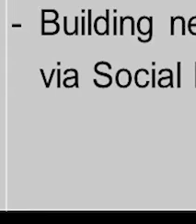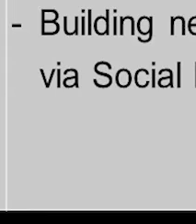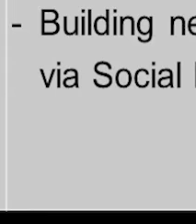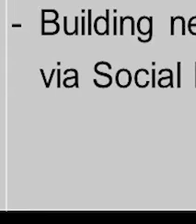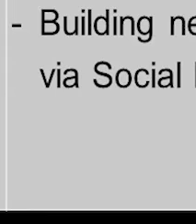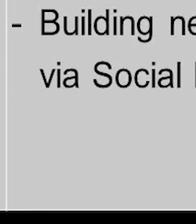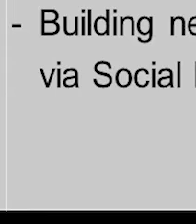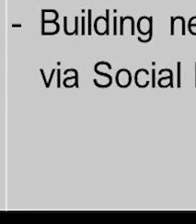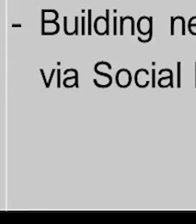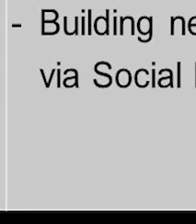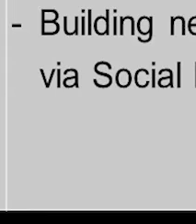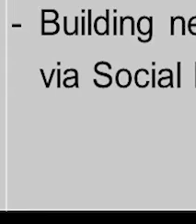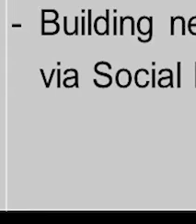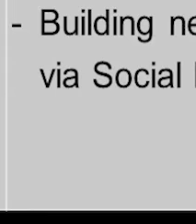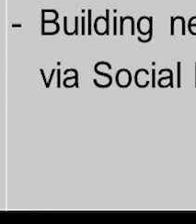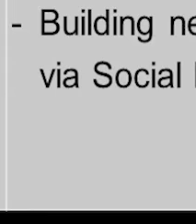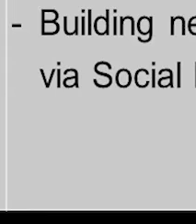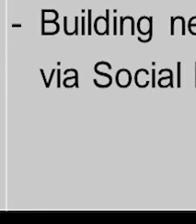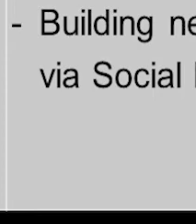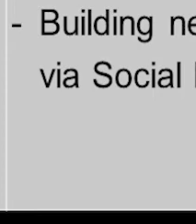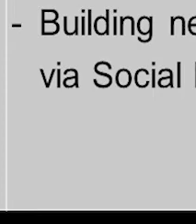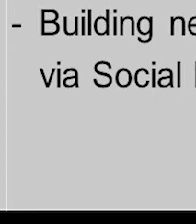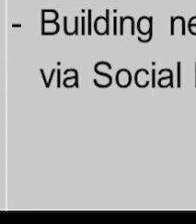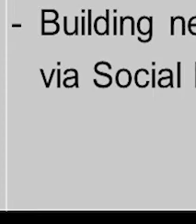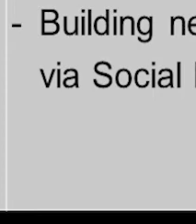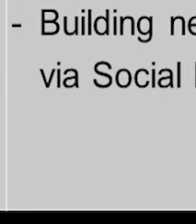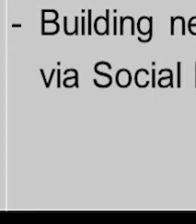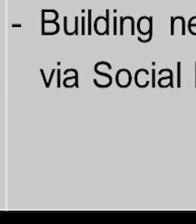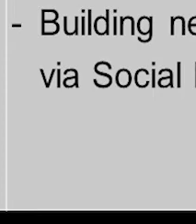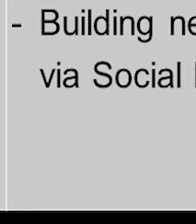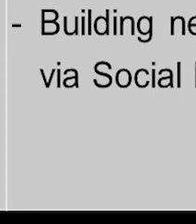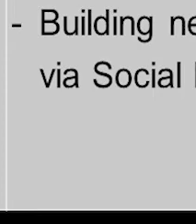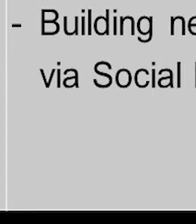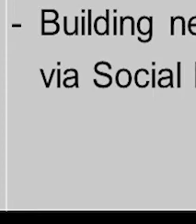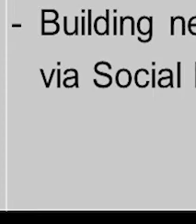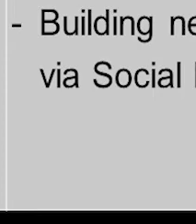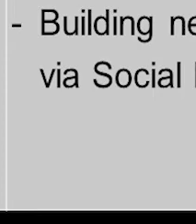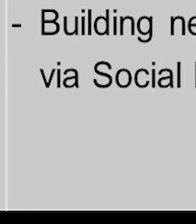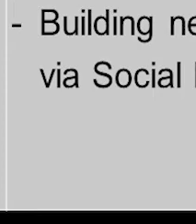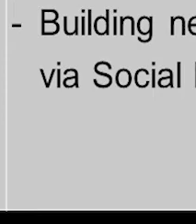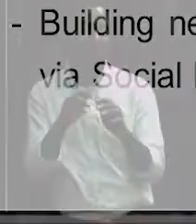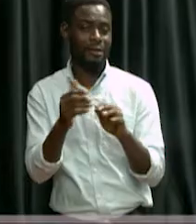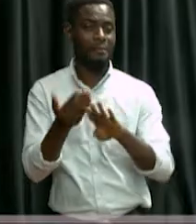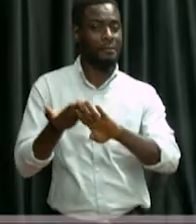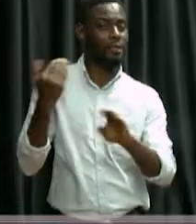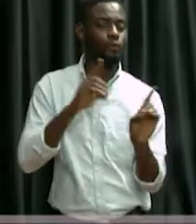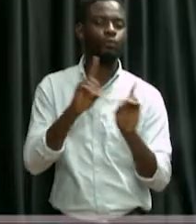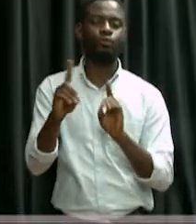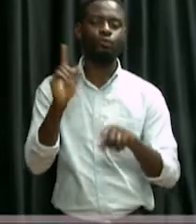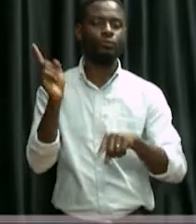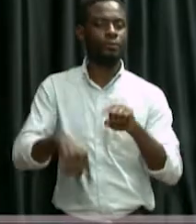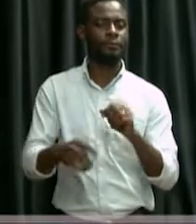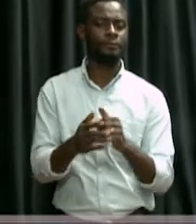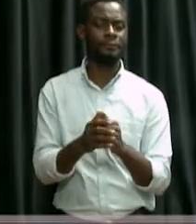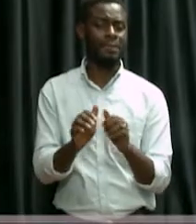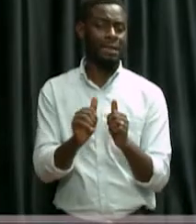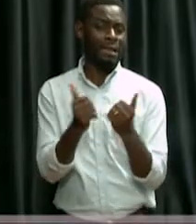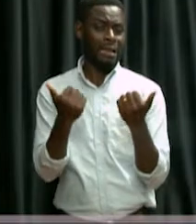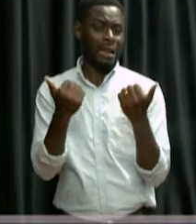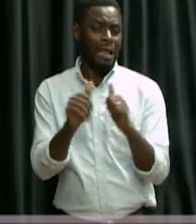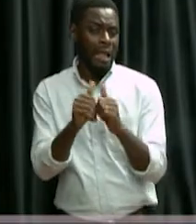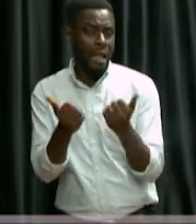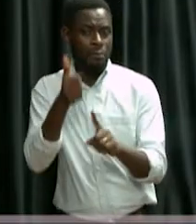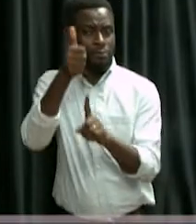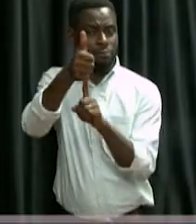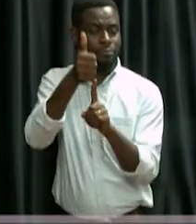let's say, a road show and gather thousands of people like we normally have been used to. How have we responded in the